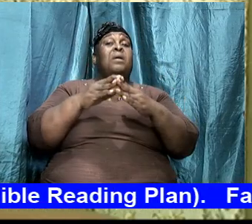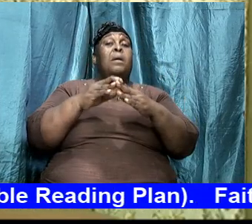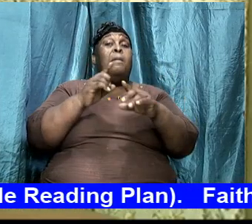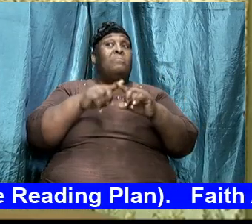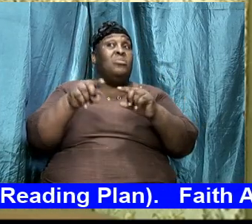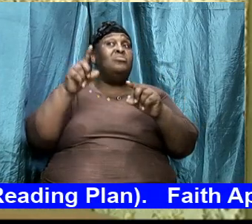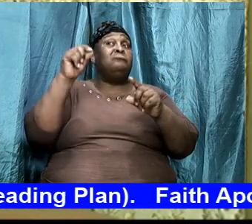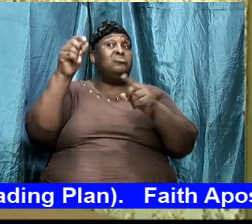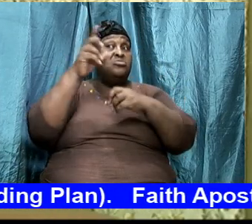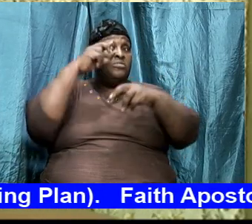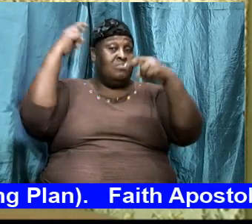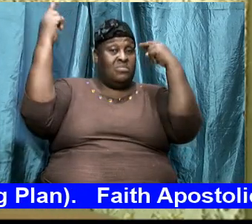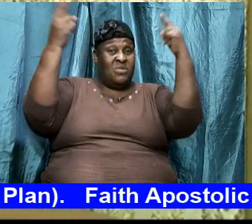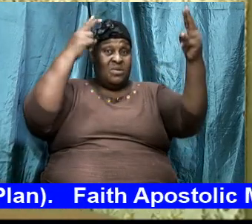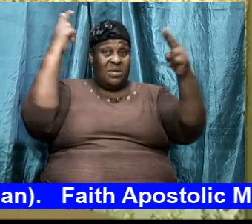Lord